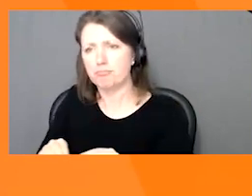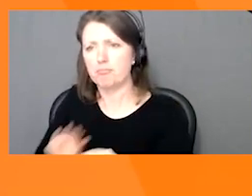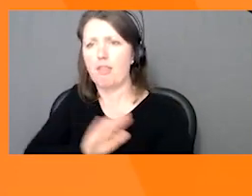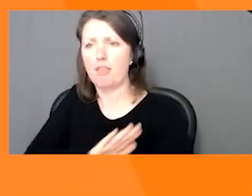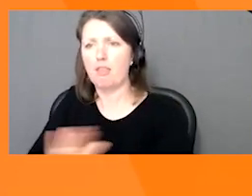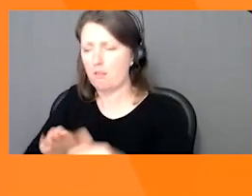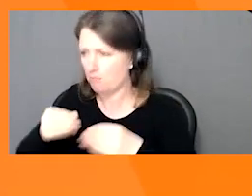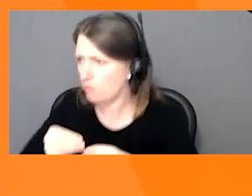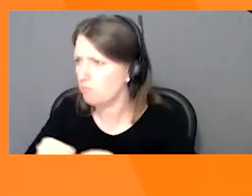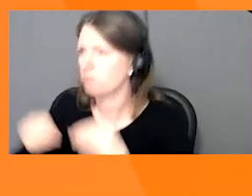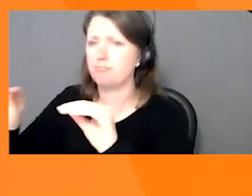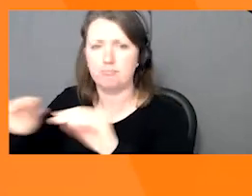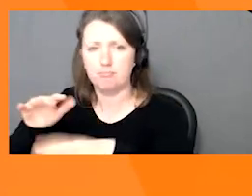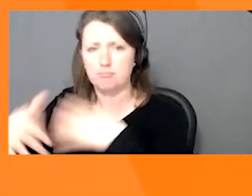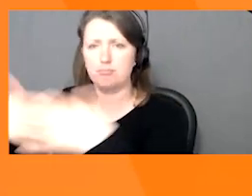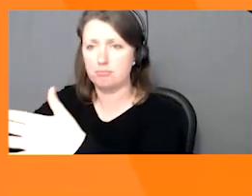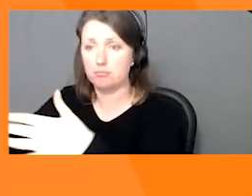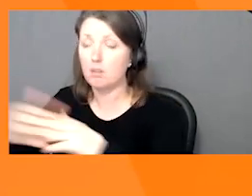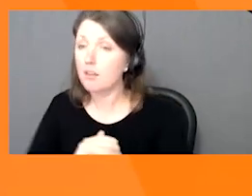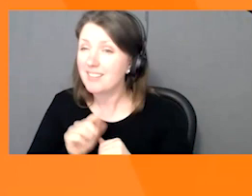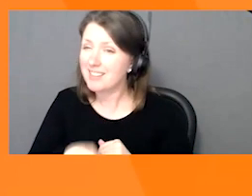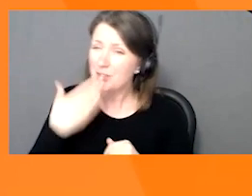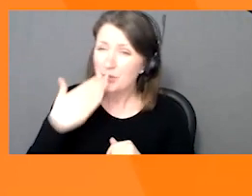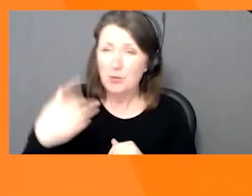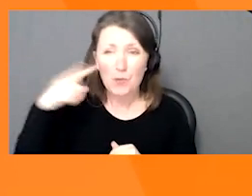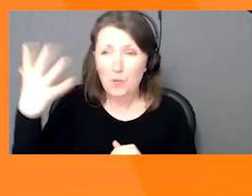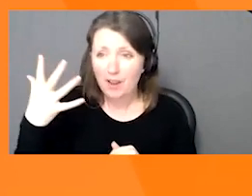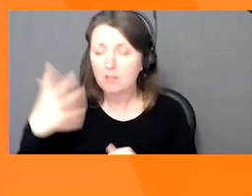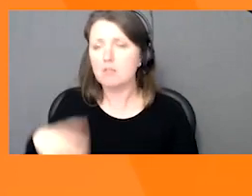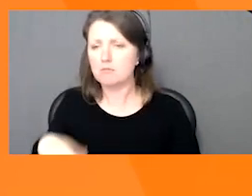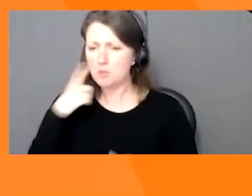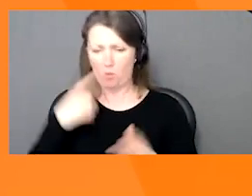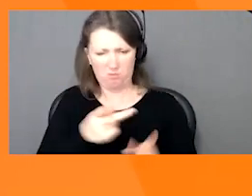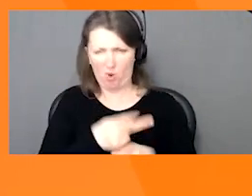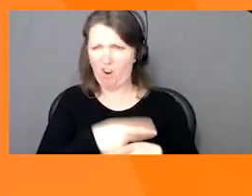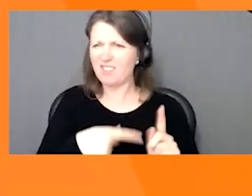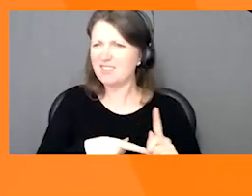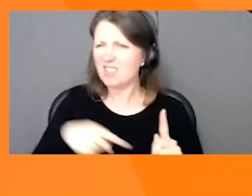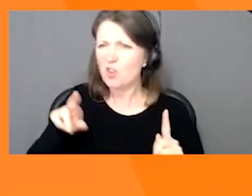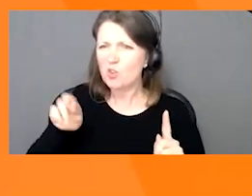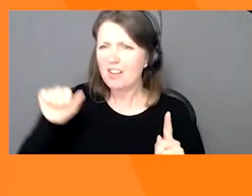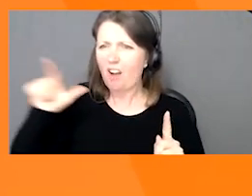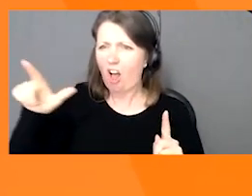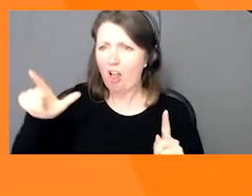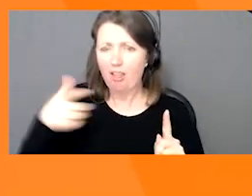These tools also enhance product recall processes and improve marketing and advertising capabilities.